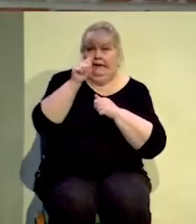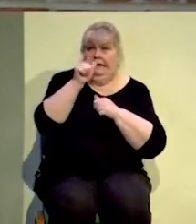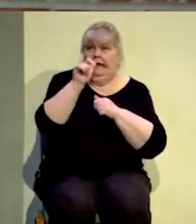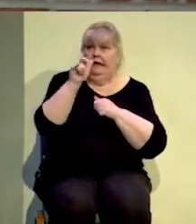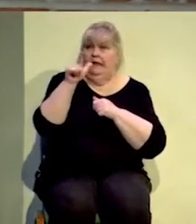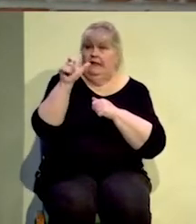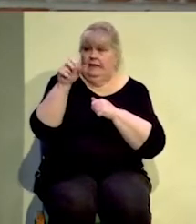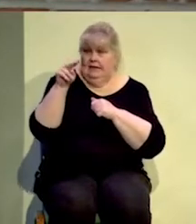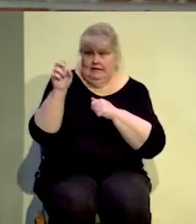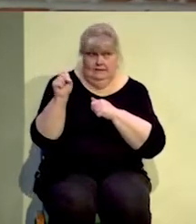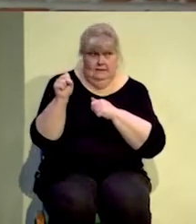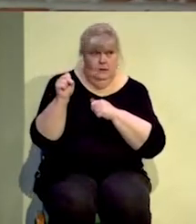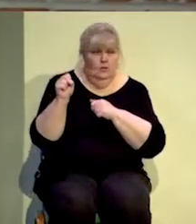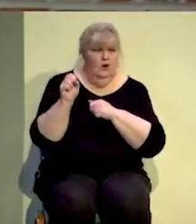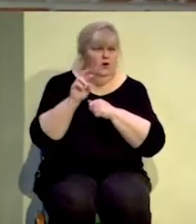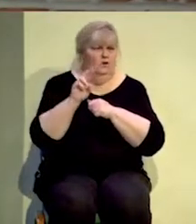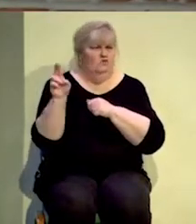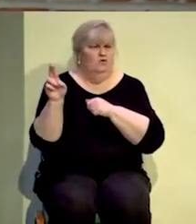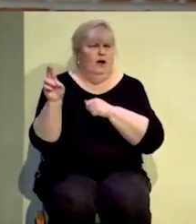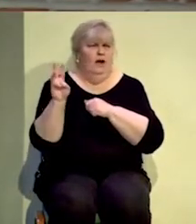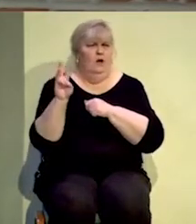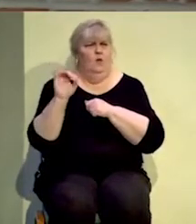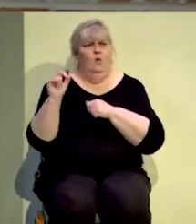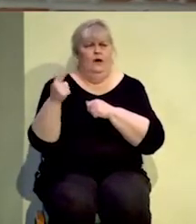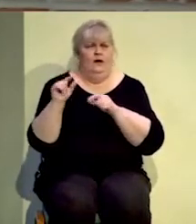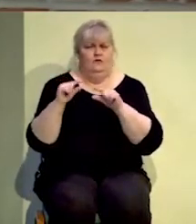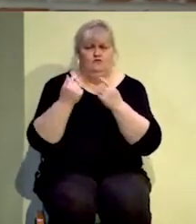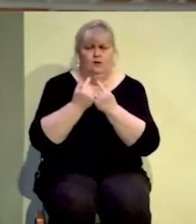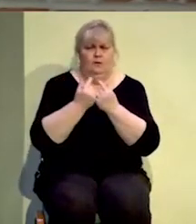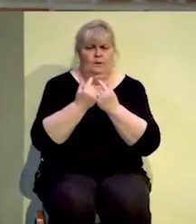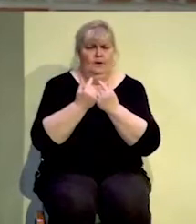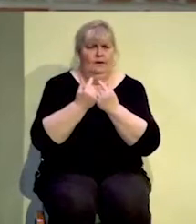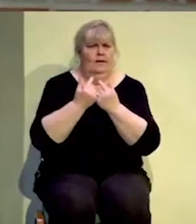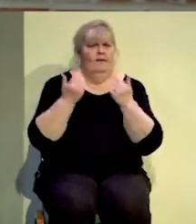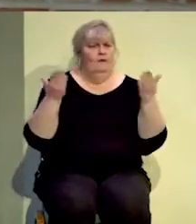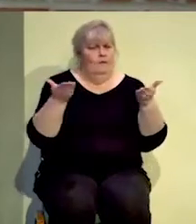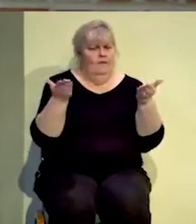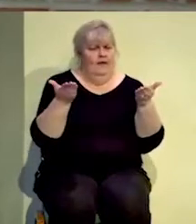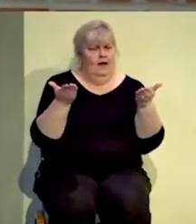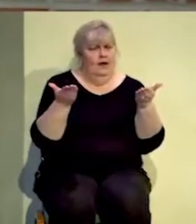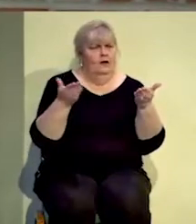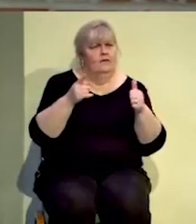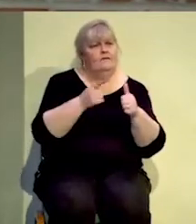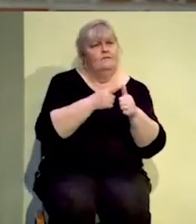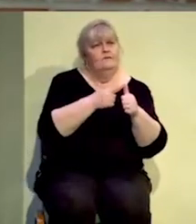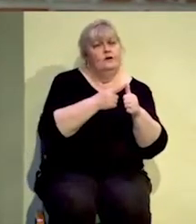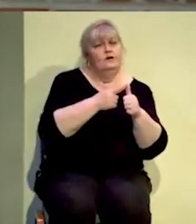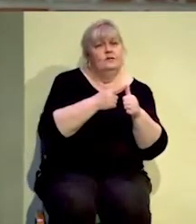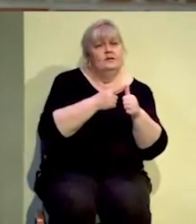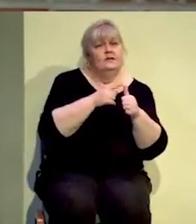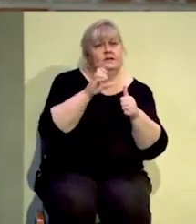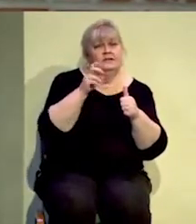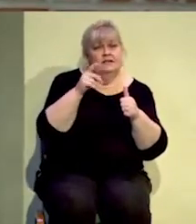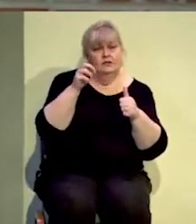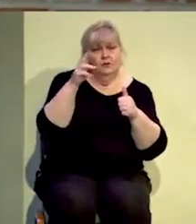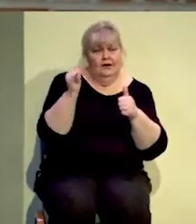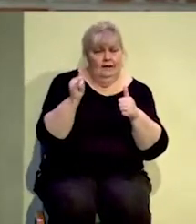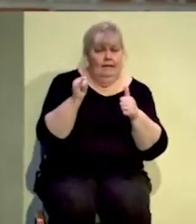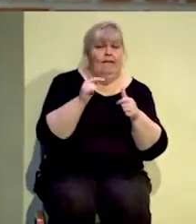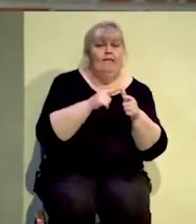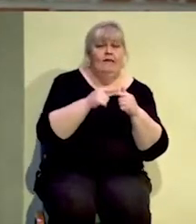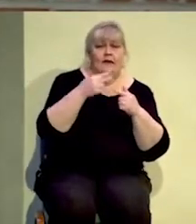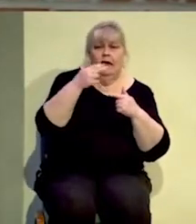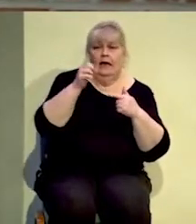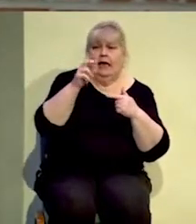were this right-wing group that were present during the first century. Then we had the Hellenists,